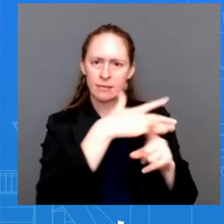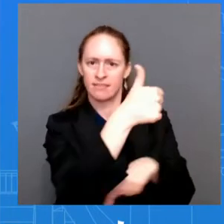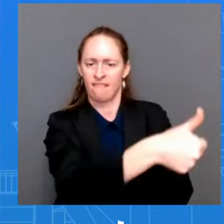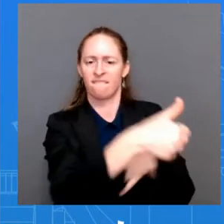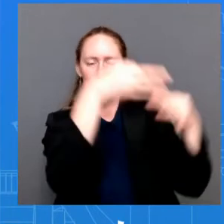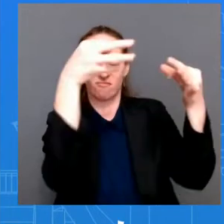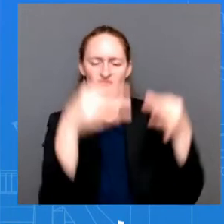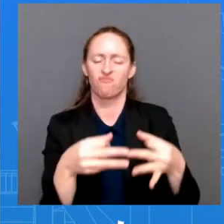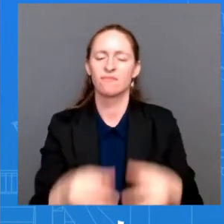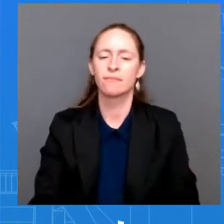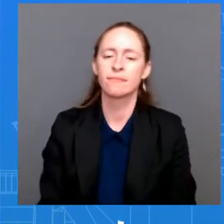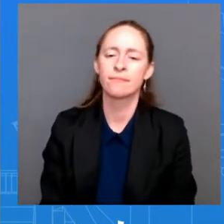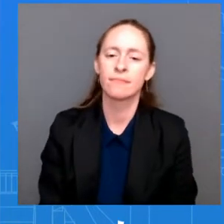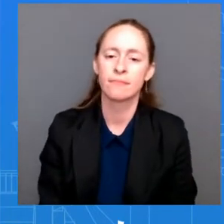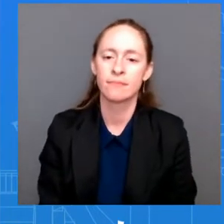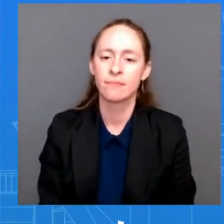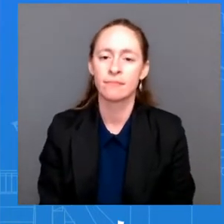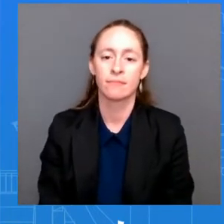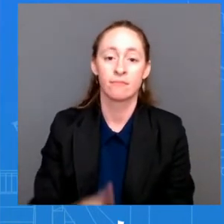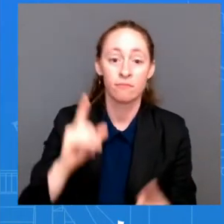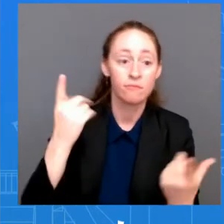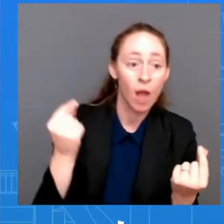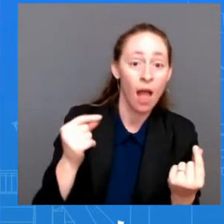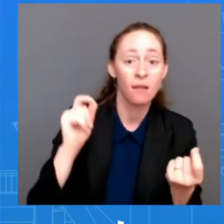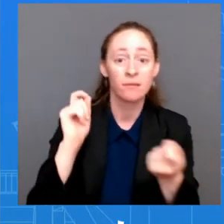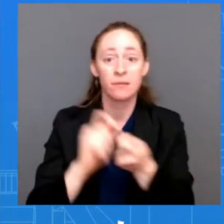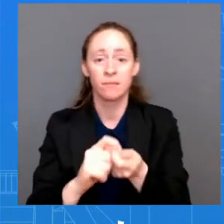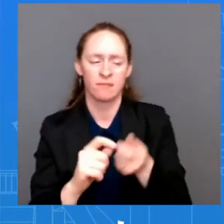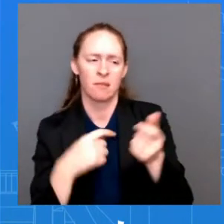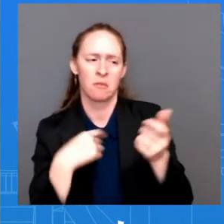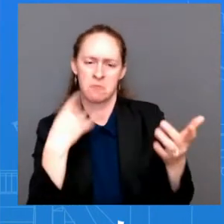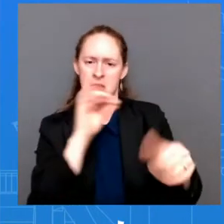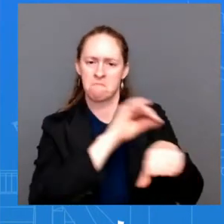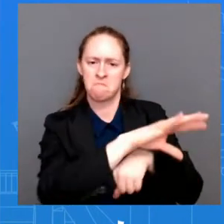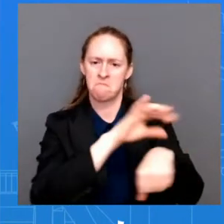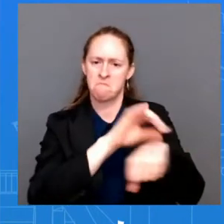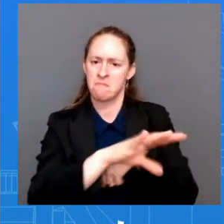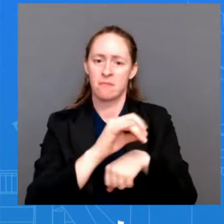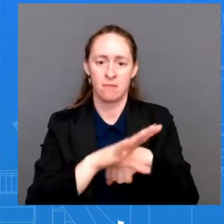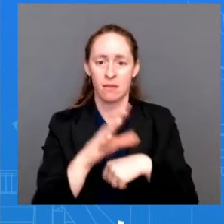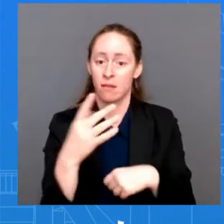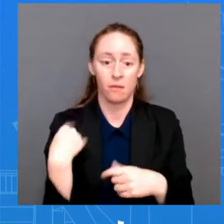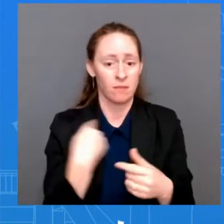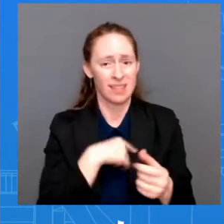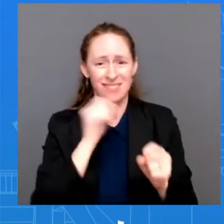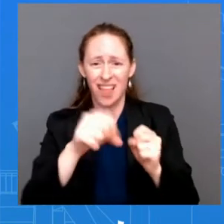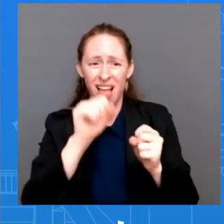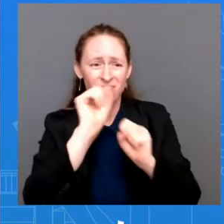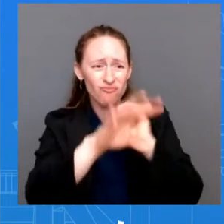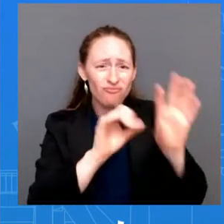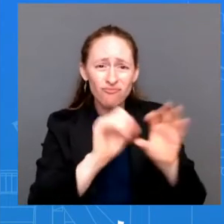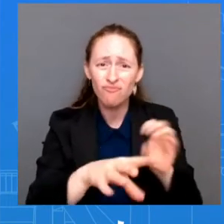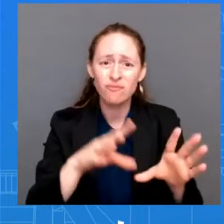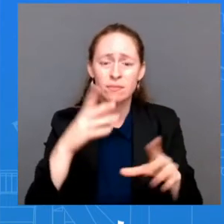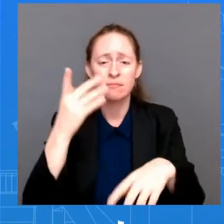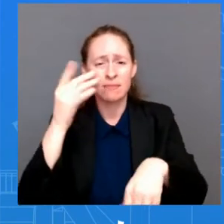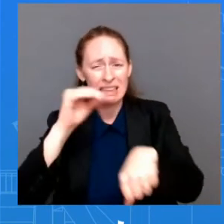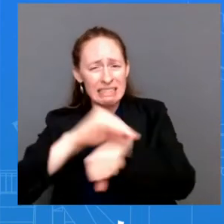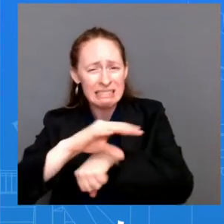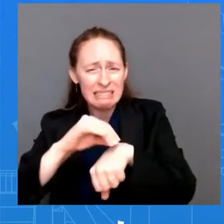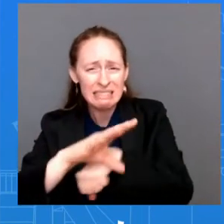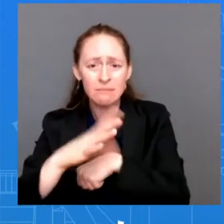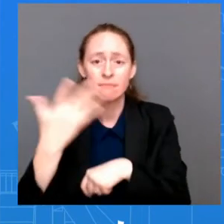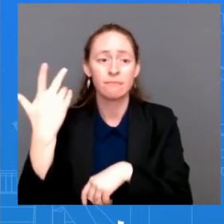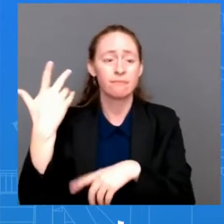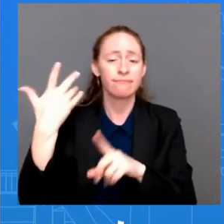going to travel. We do the best we can to provide advice and counsel and context and information, and that will continue. There's nothing inconsistent